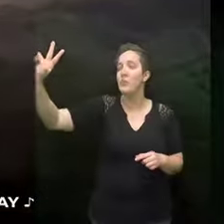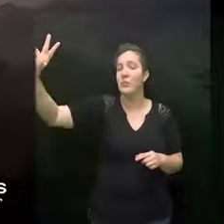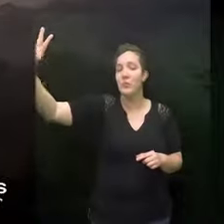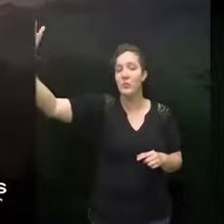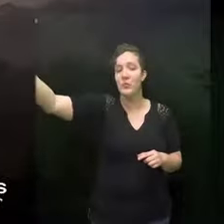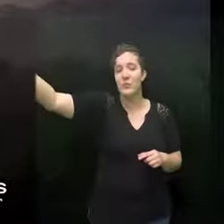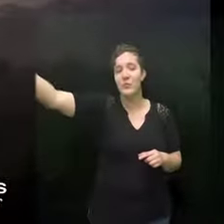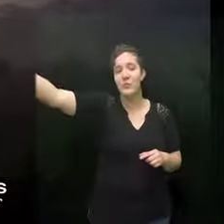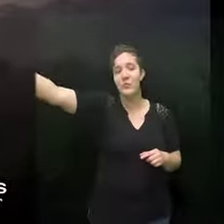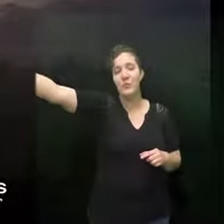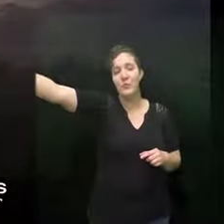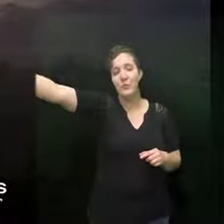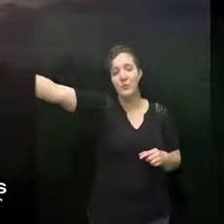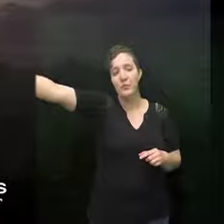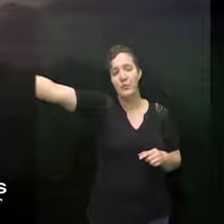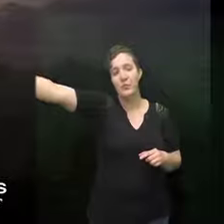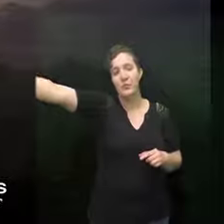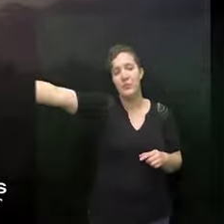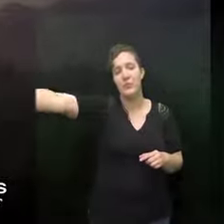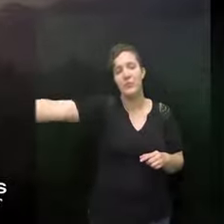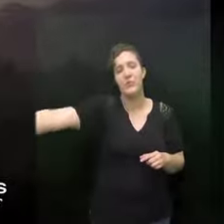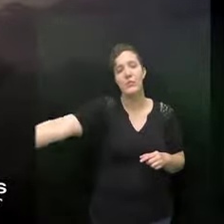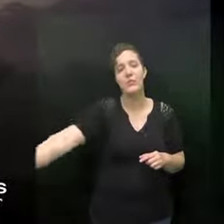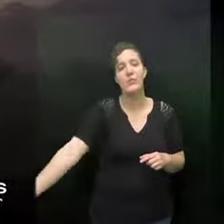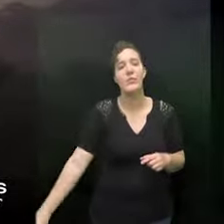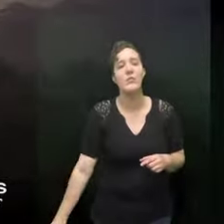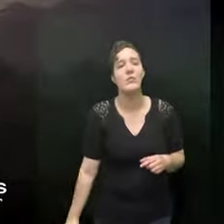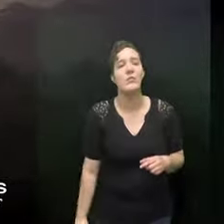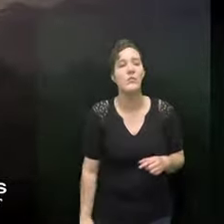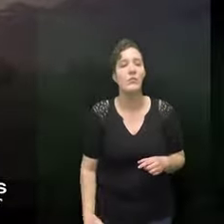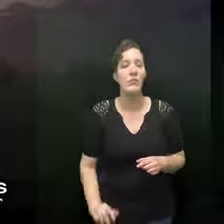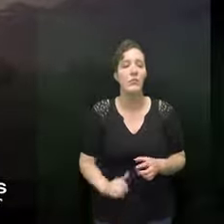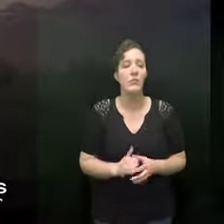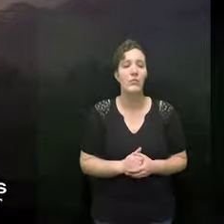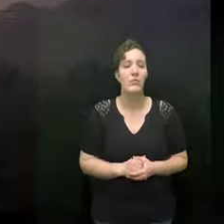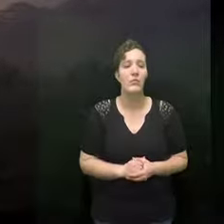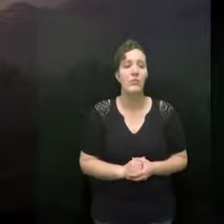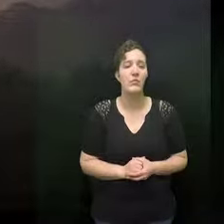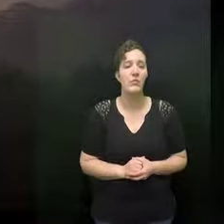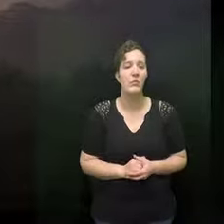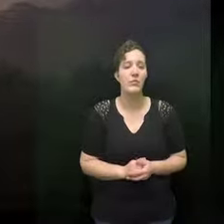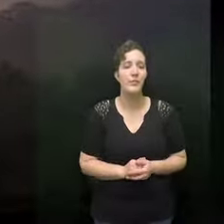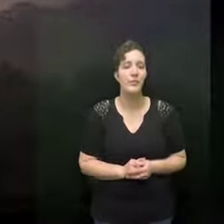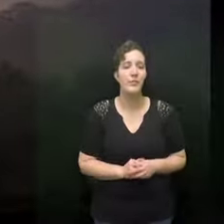over the hills and far away